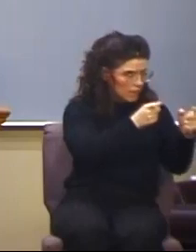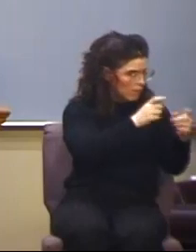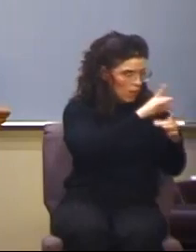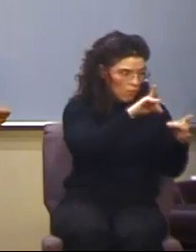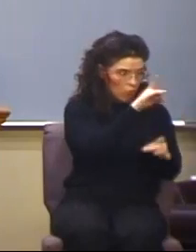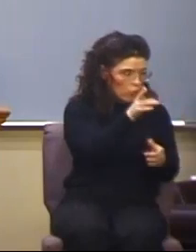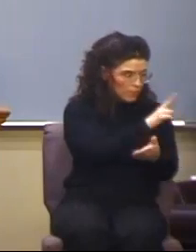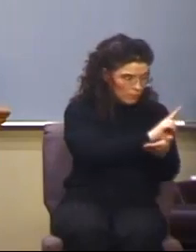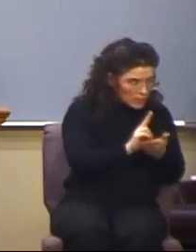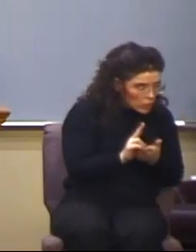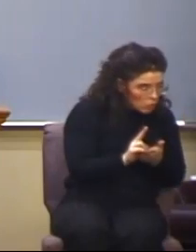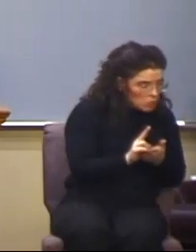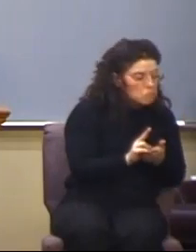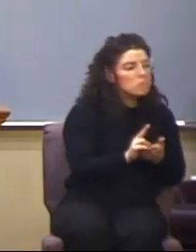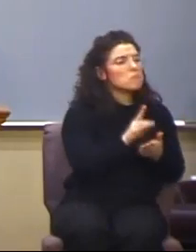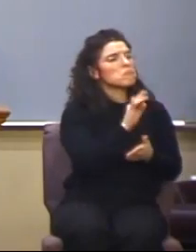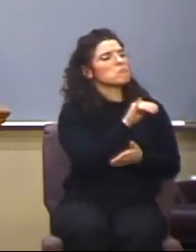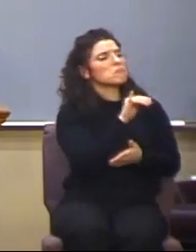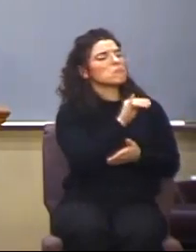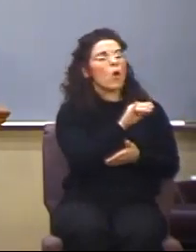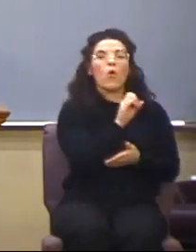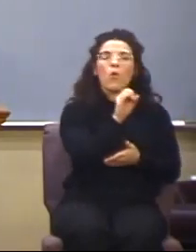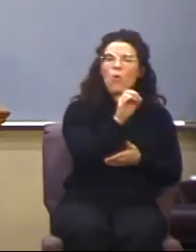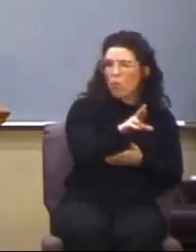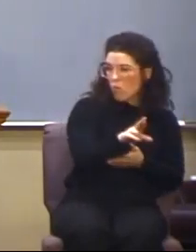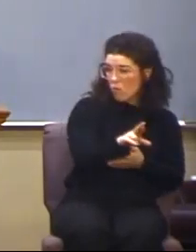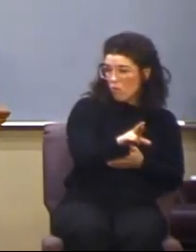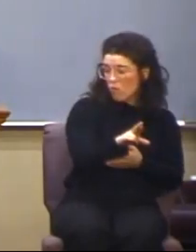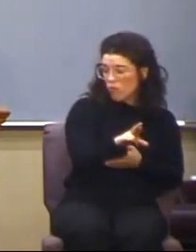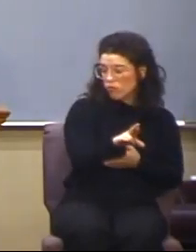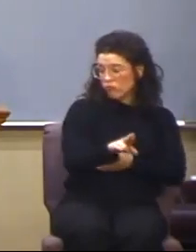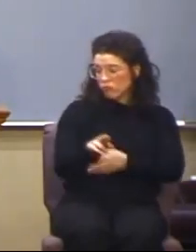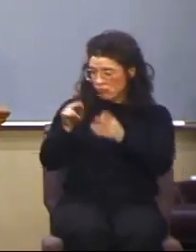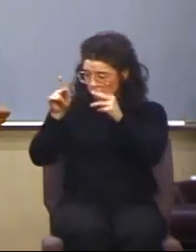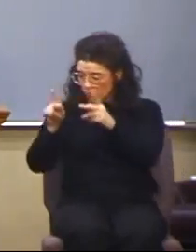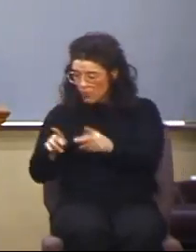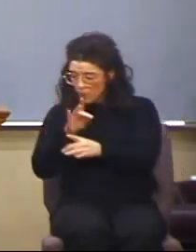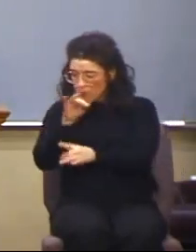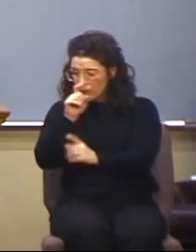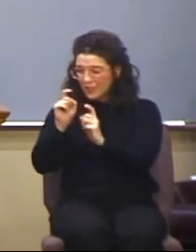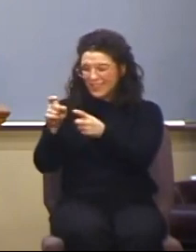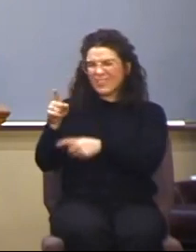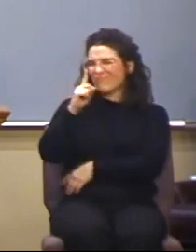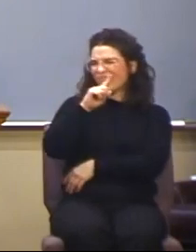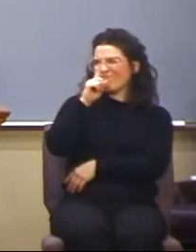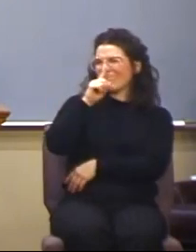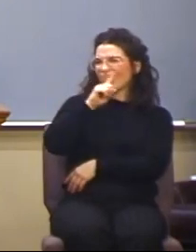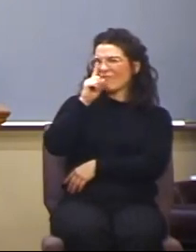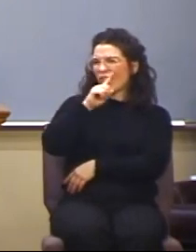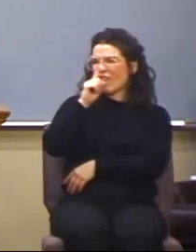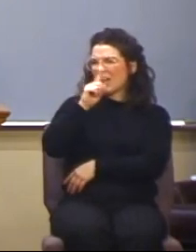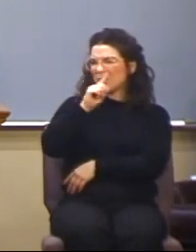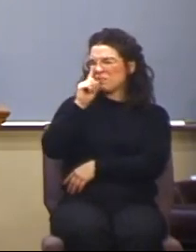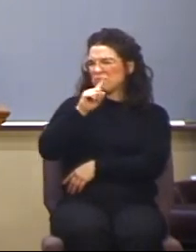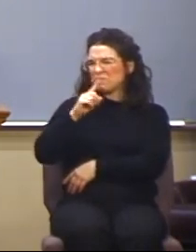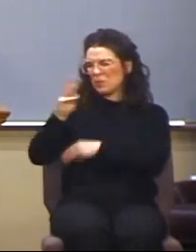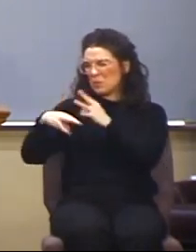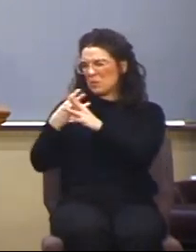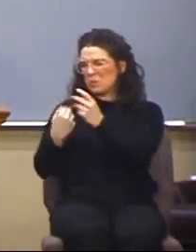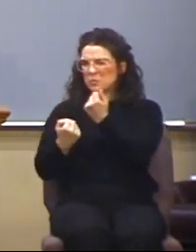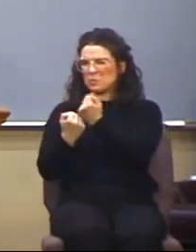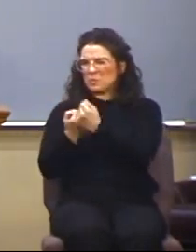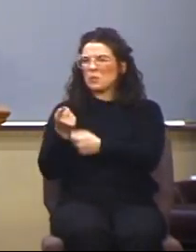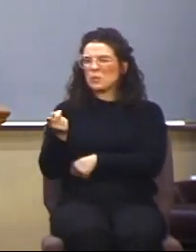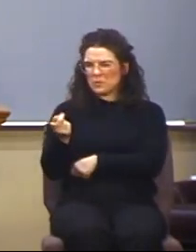relationship to the spiritual gifts, or one is actually a fraud and a counterfeit, okay? So